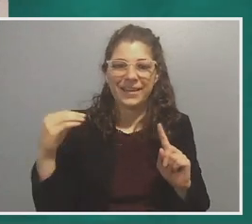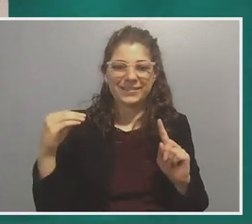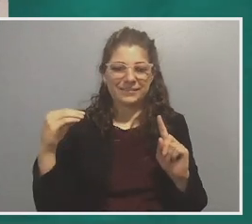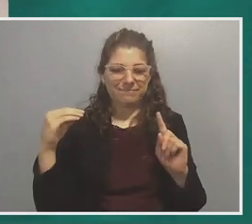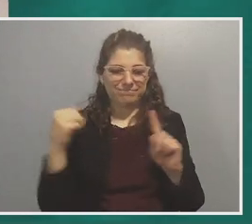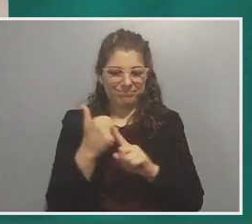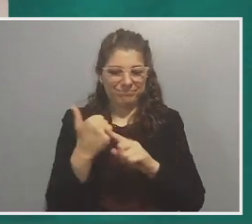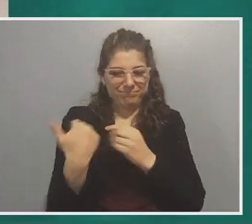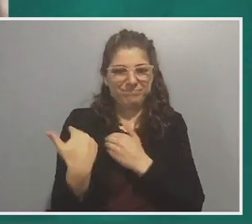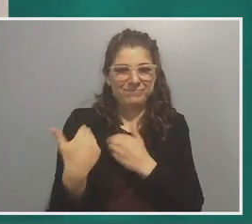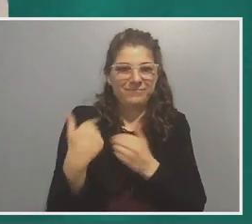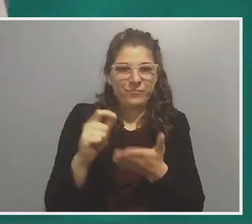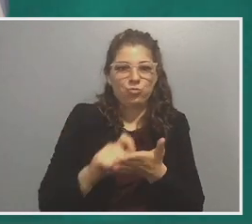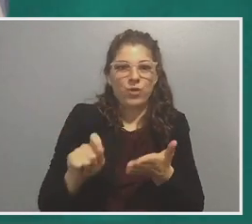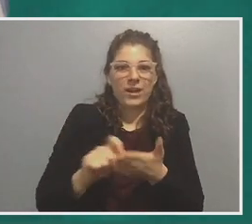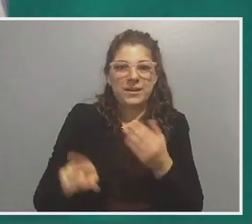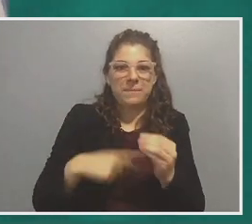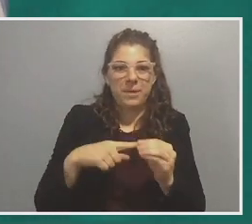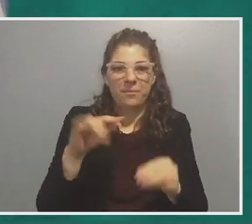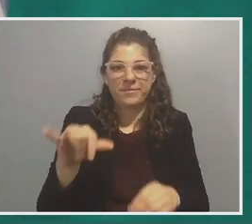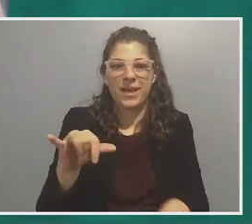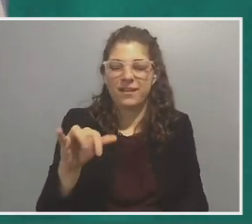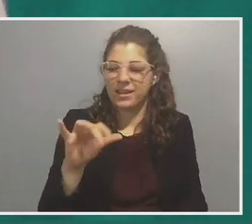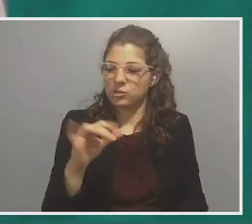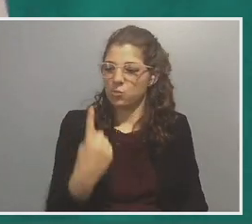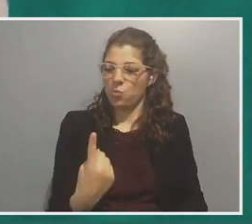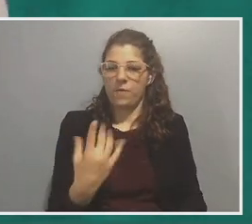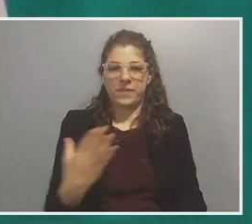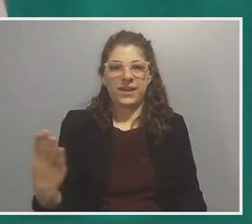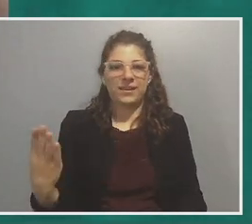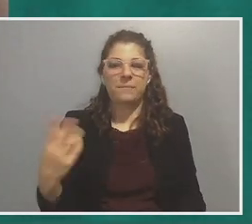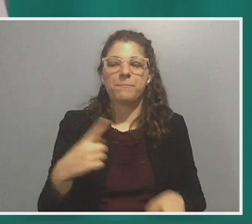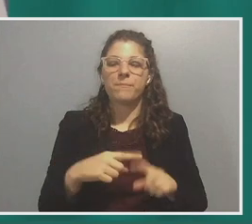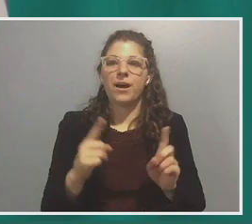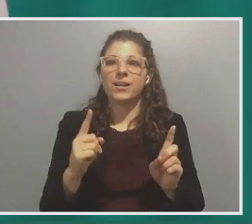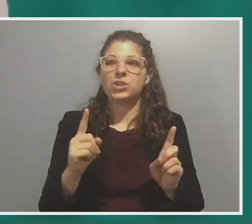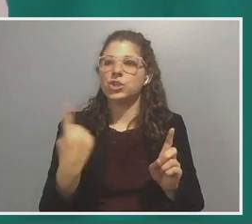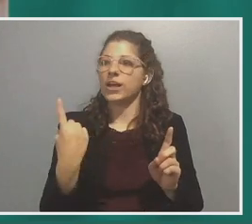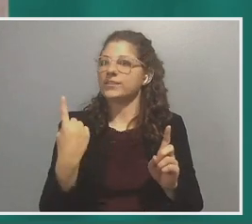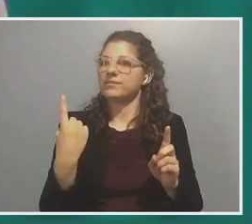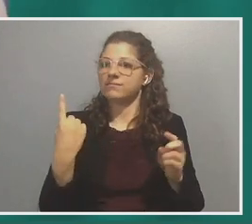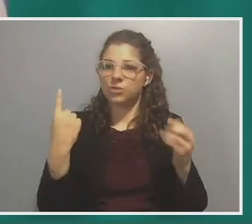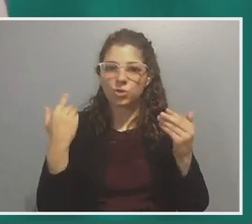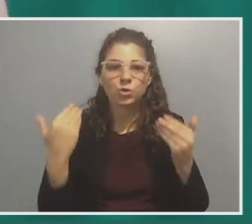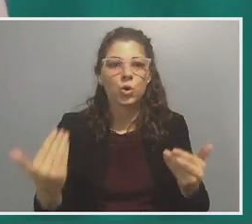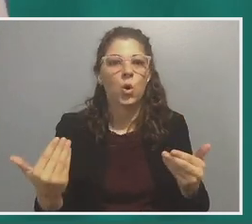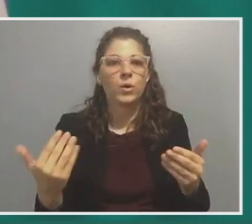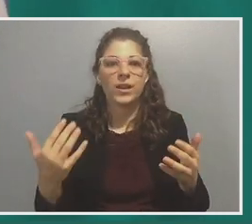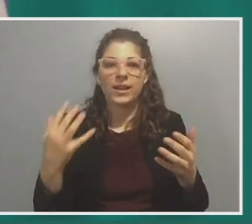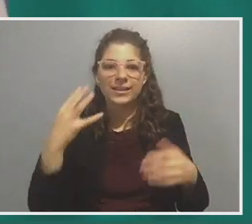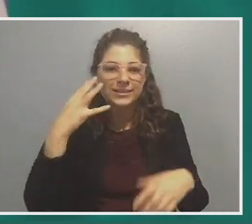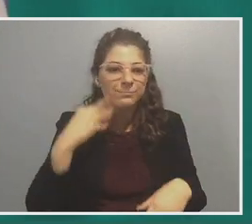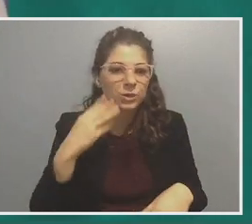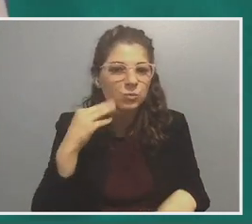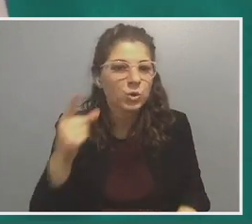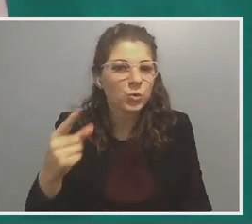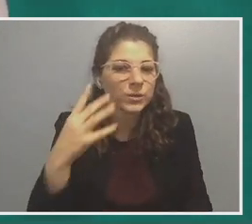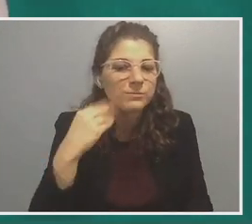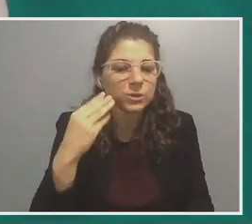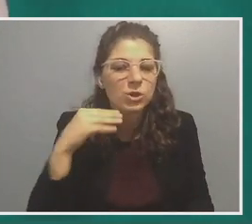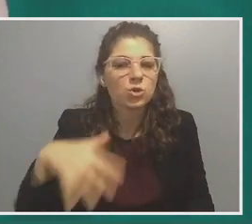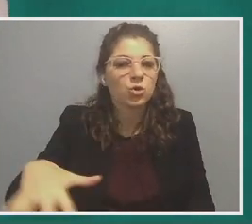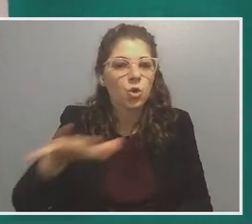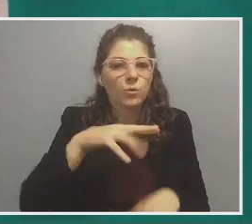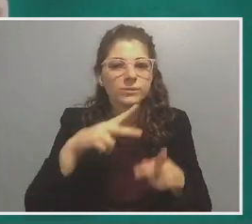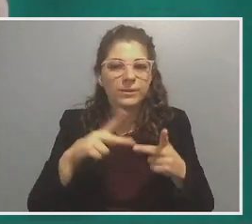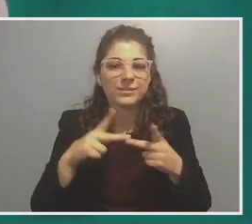with writing about them is one, one thing, but even just going to them and experiencing what you experienced in those spaces is a